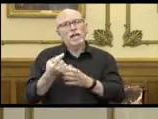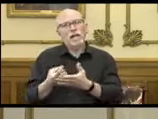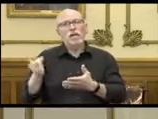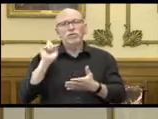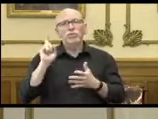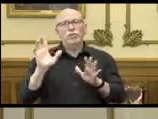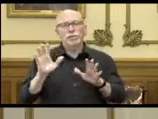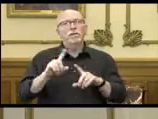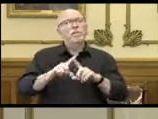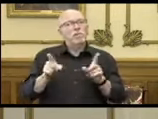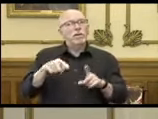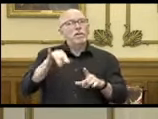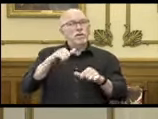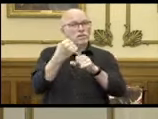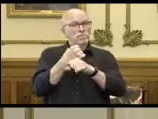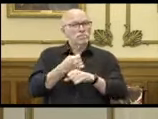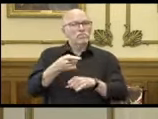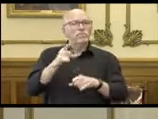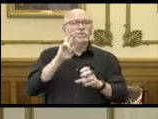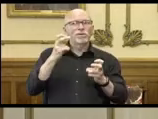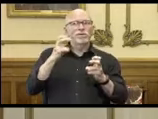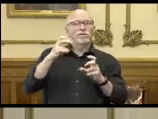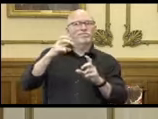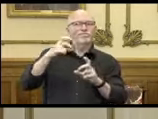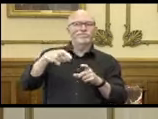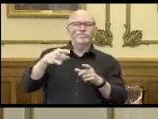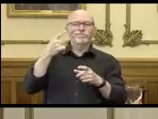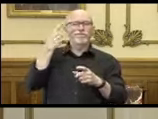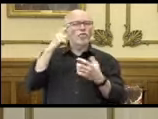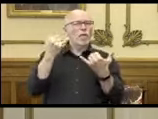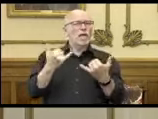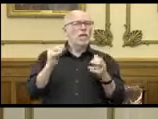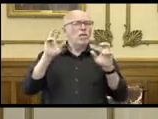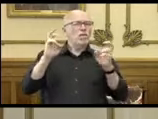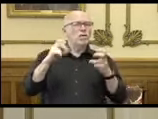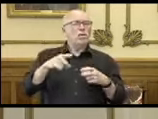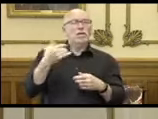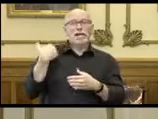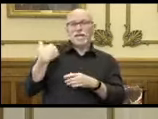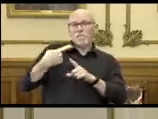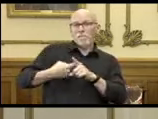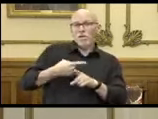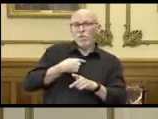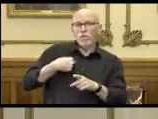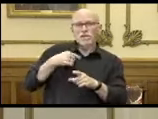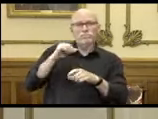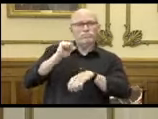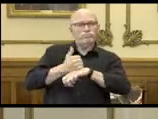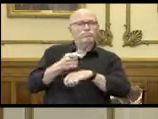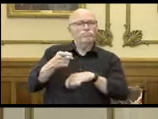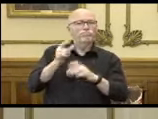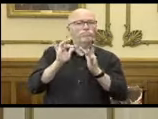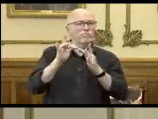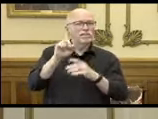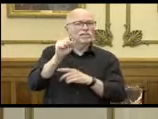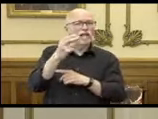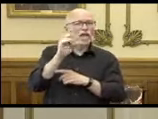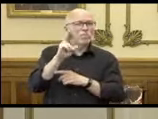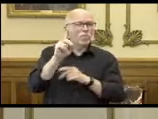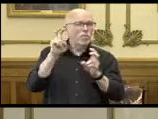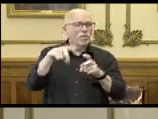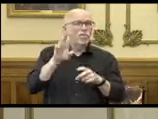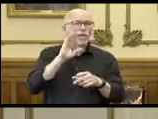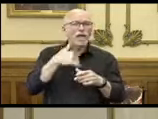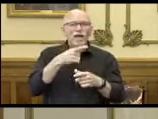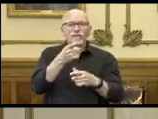is that these data are preliminary. Earlier this month we decided to build a dashboard that would provide verifiable